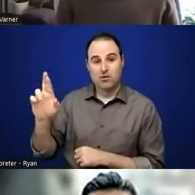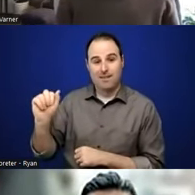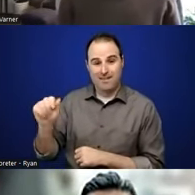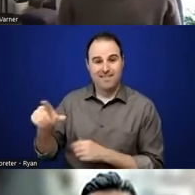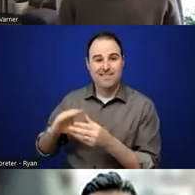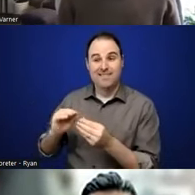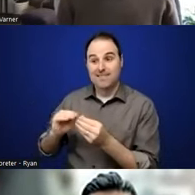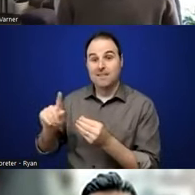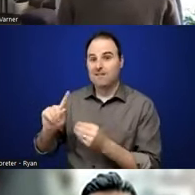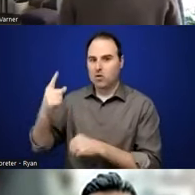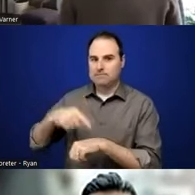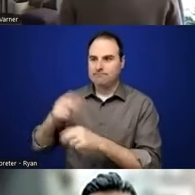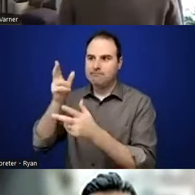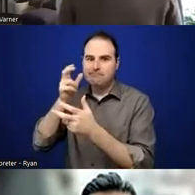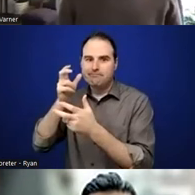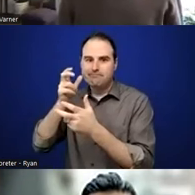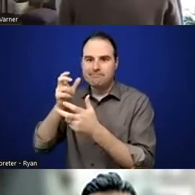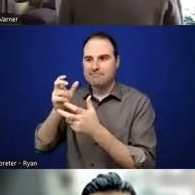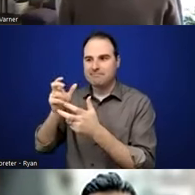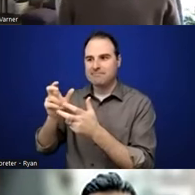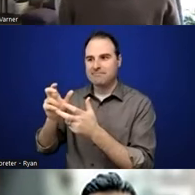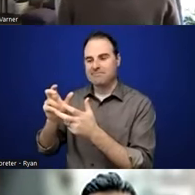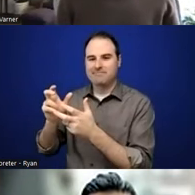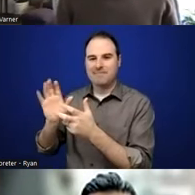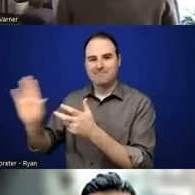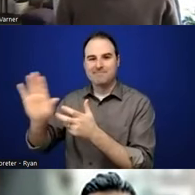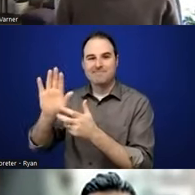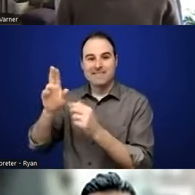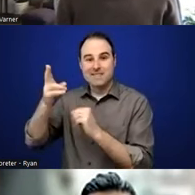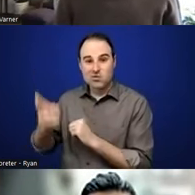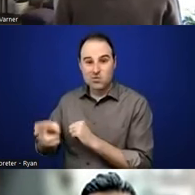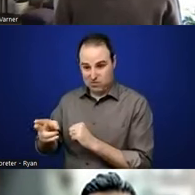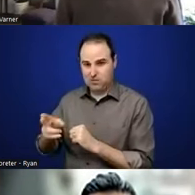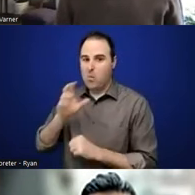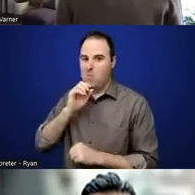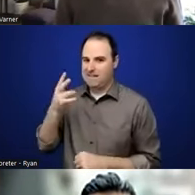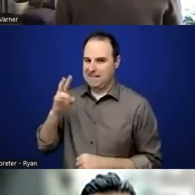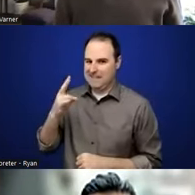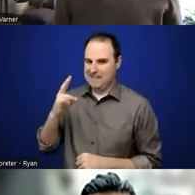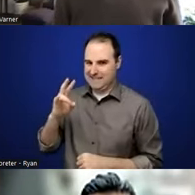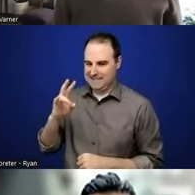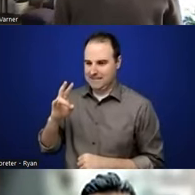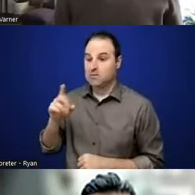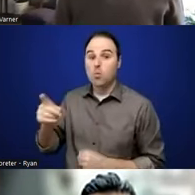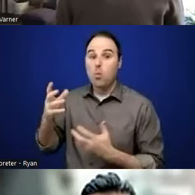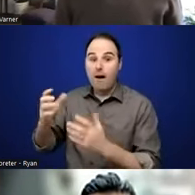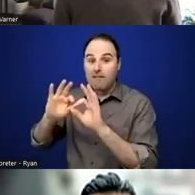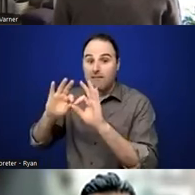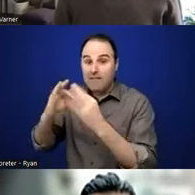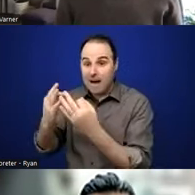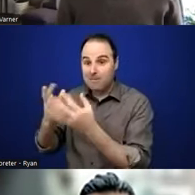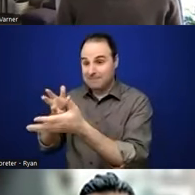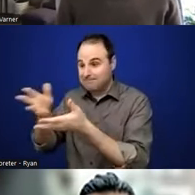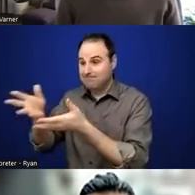she wanted to interview family members, but then discovered that I think a grandmother, great grandmother had already